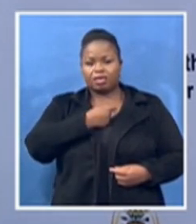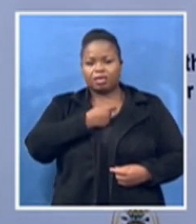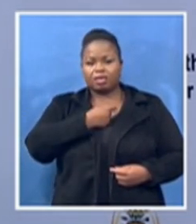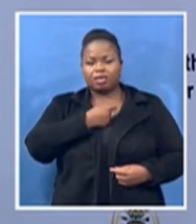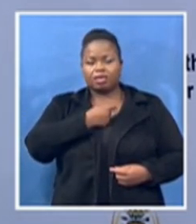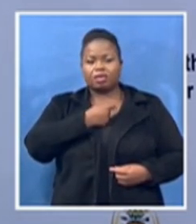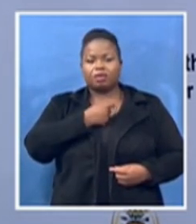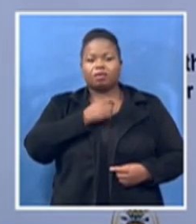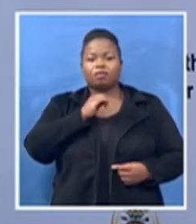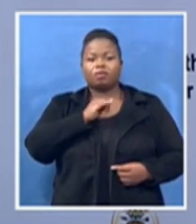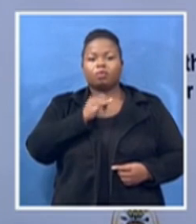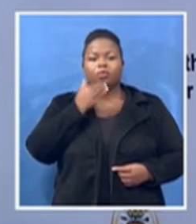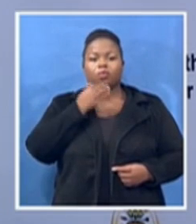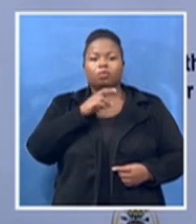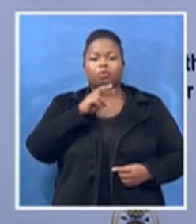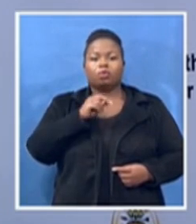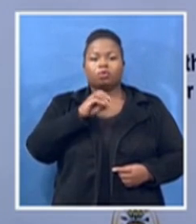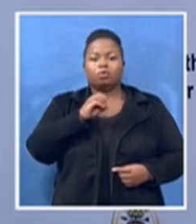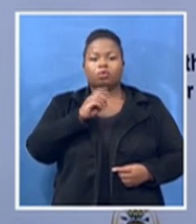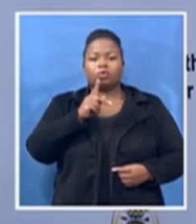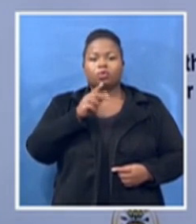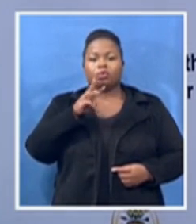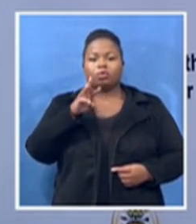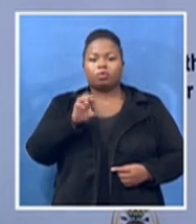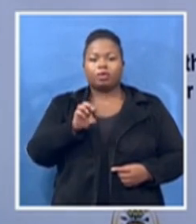advocate Duma Nogwe.